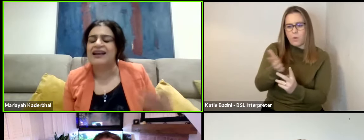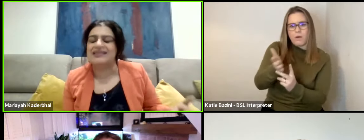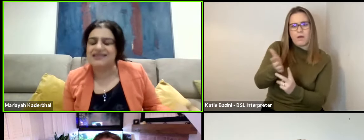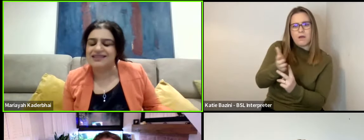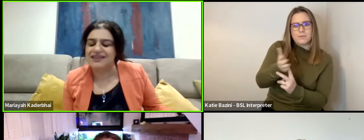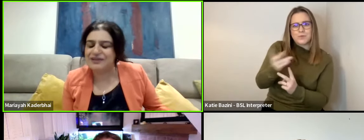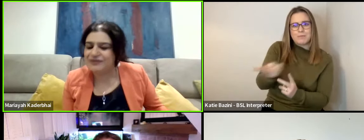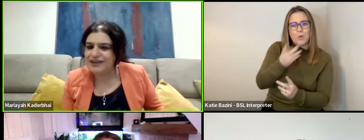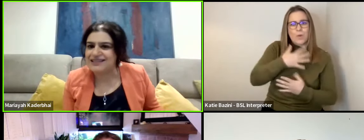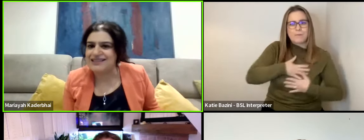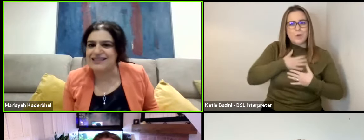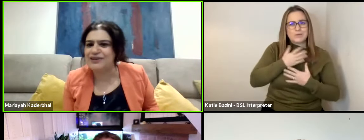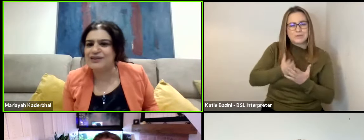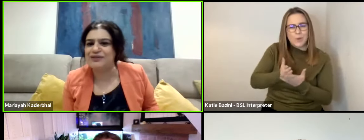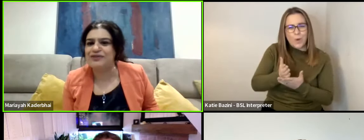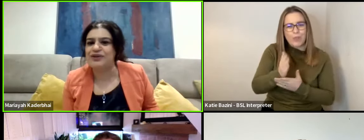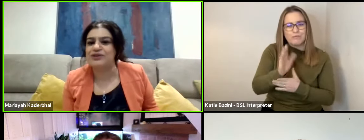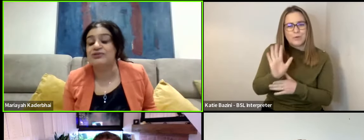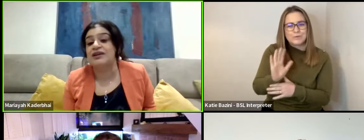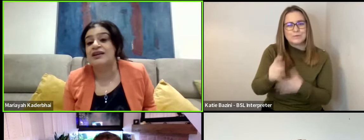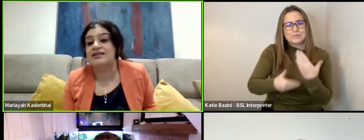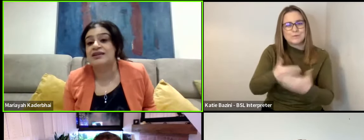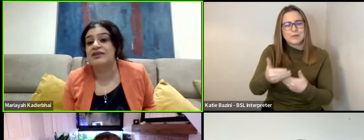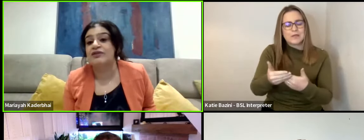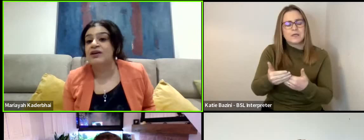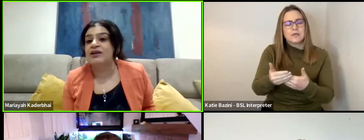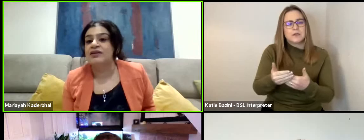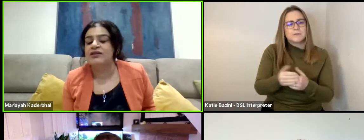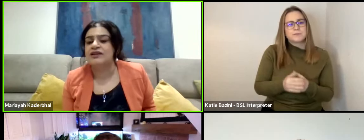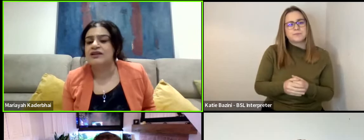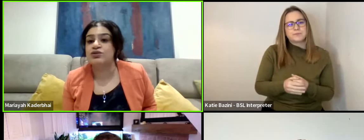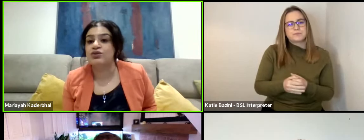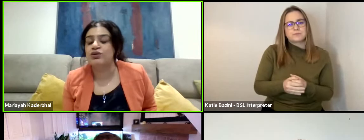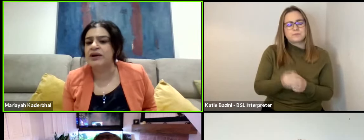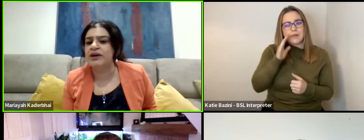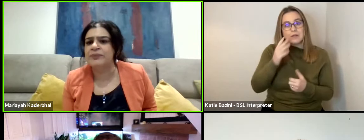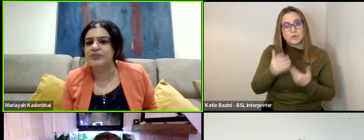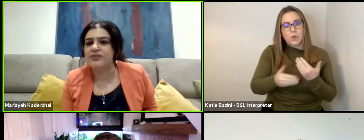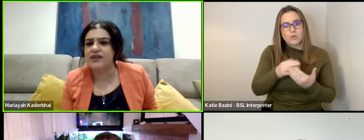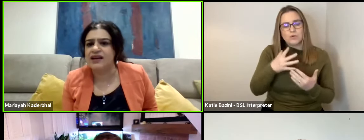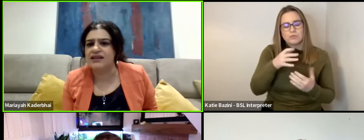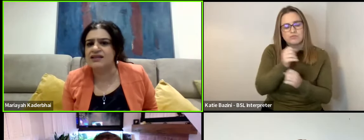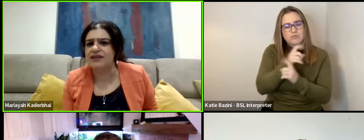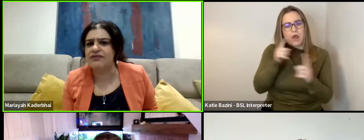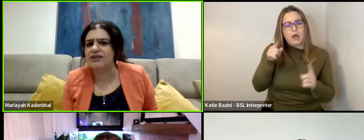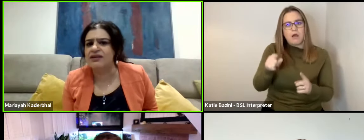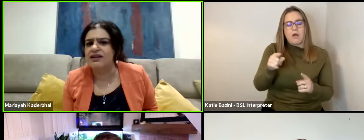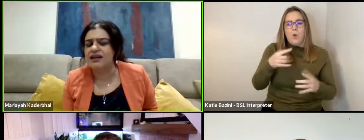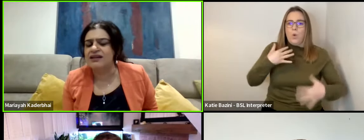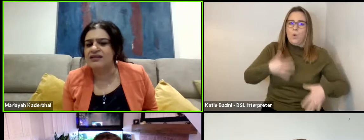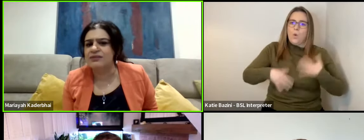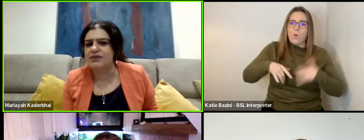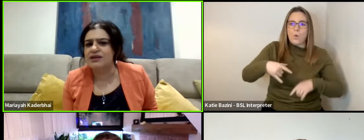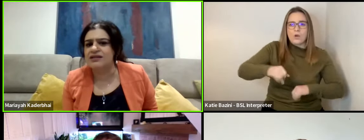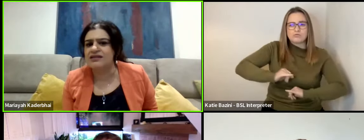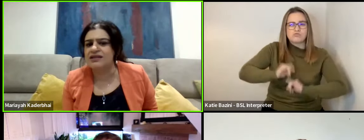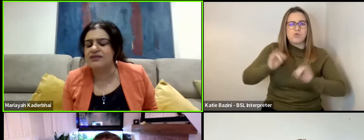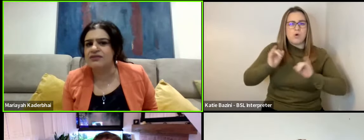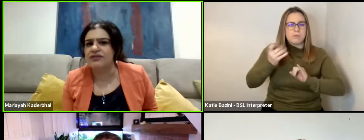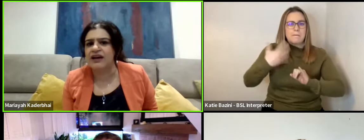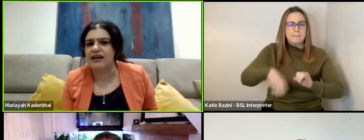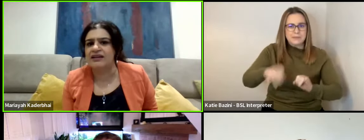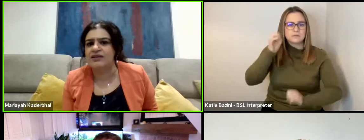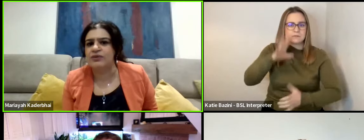of, and as kind of, as the narrative unfolds, you realize kind of this trauma that he suffered. And that's similar,